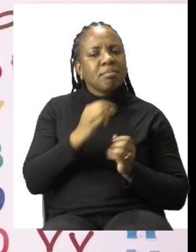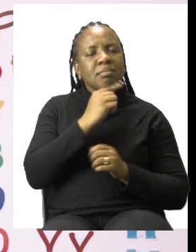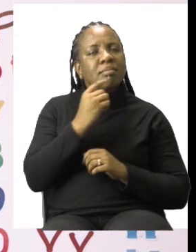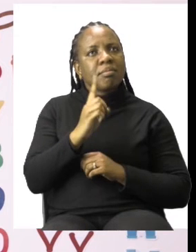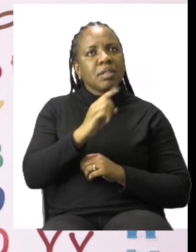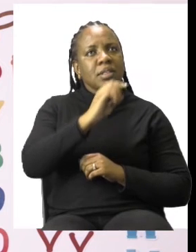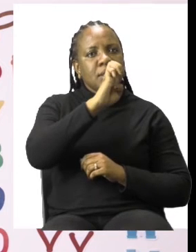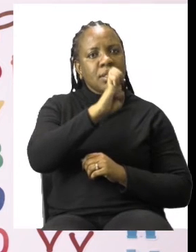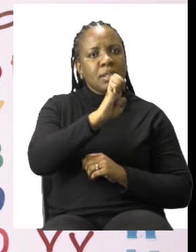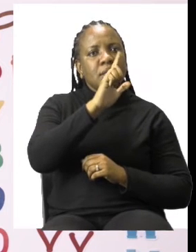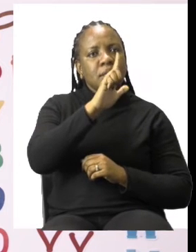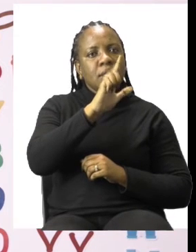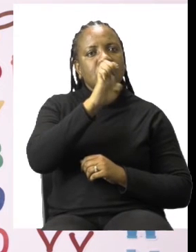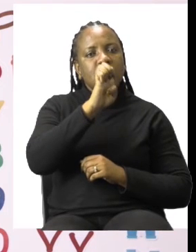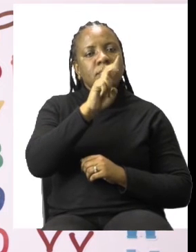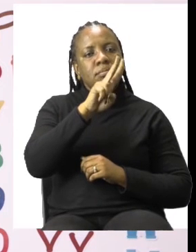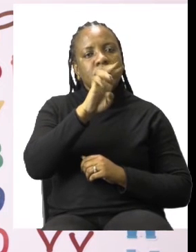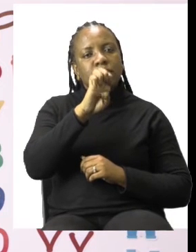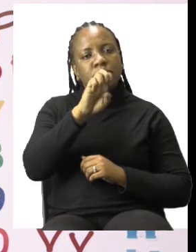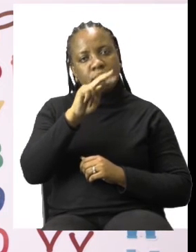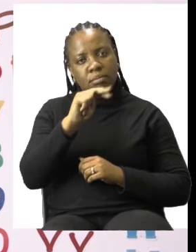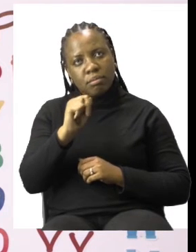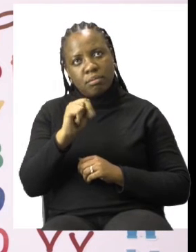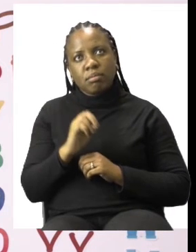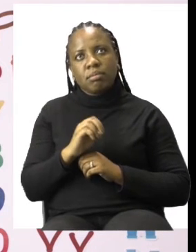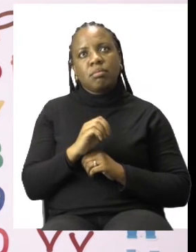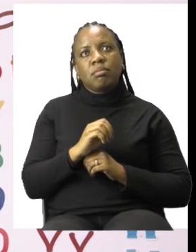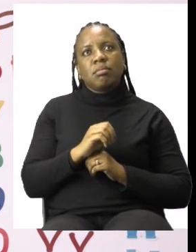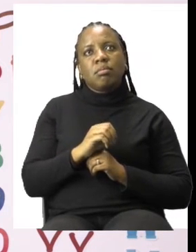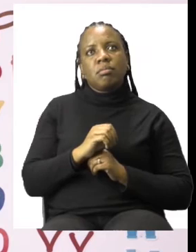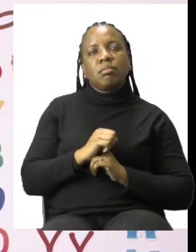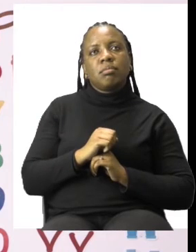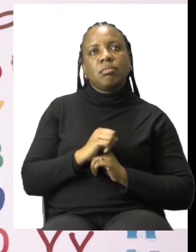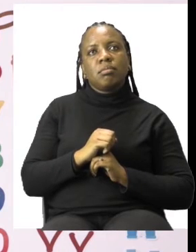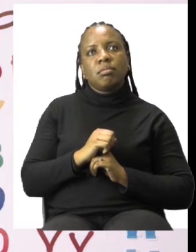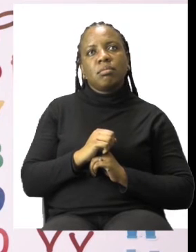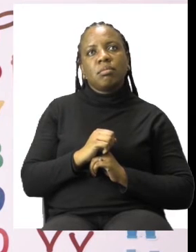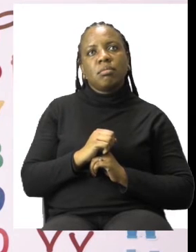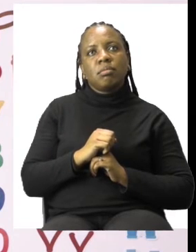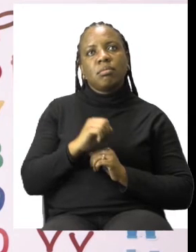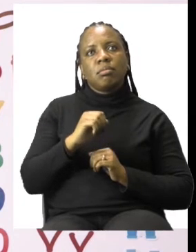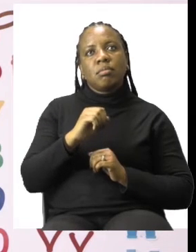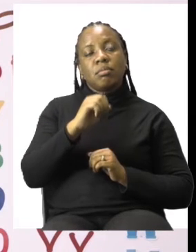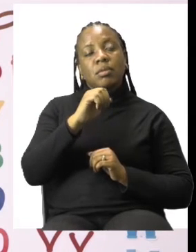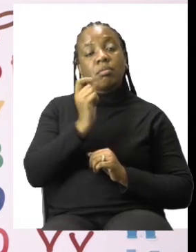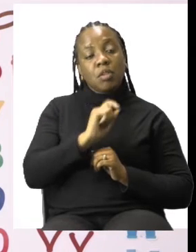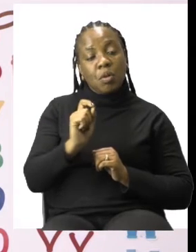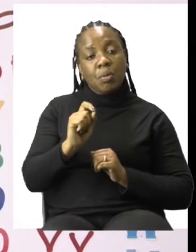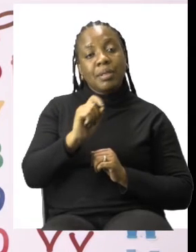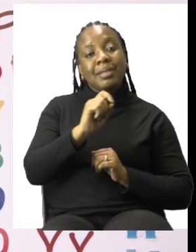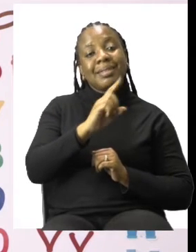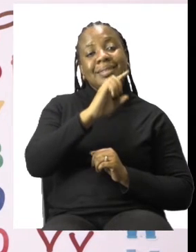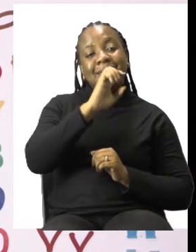to the rest of the word. So you will write 11 o